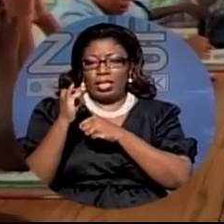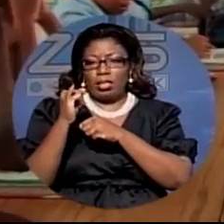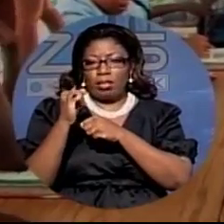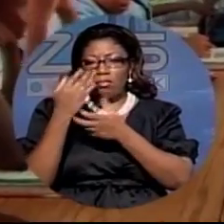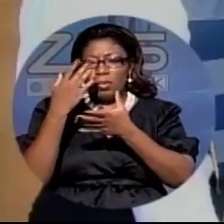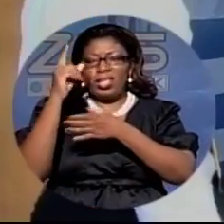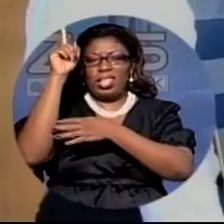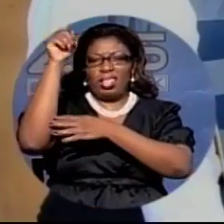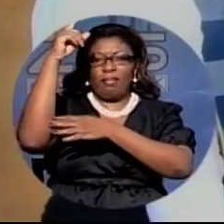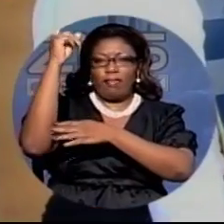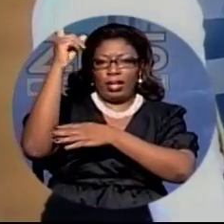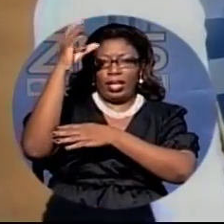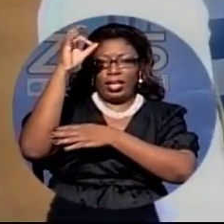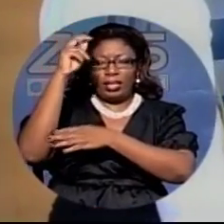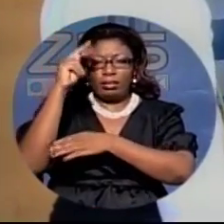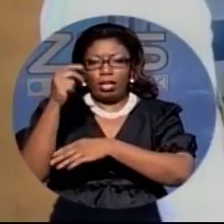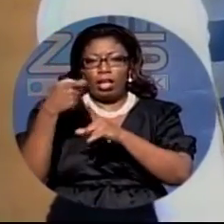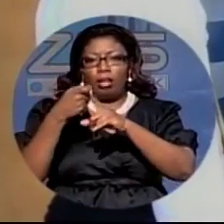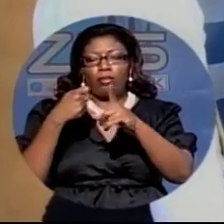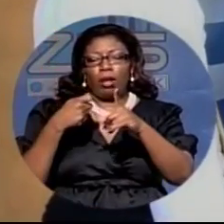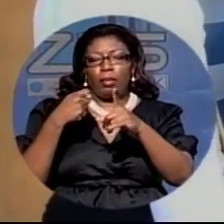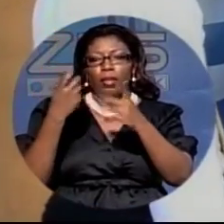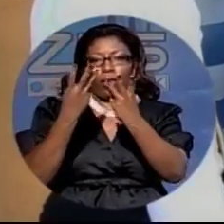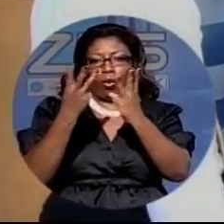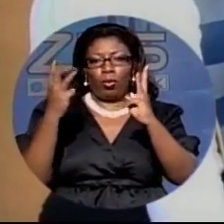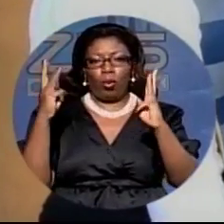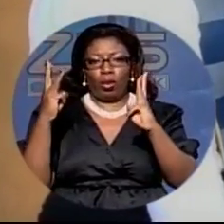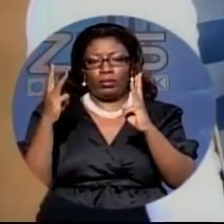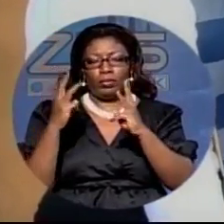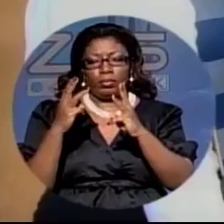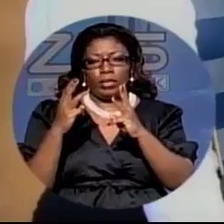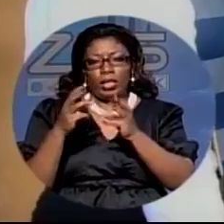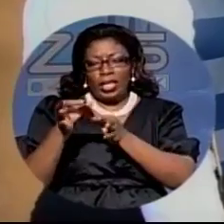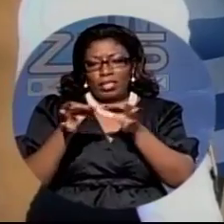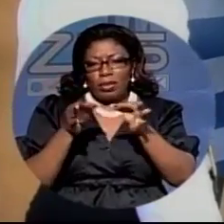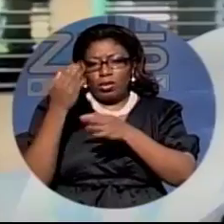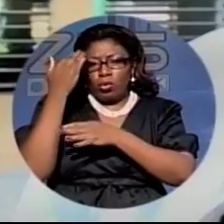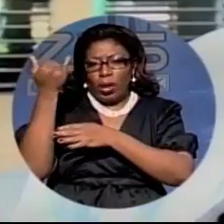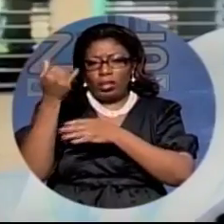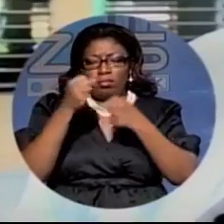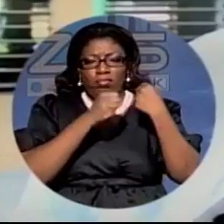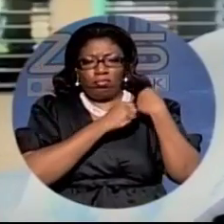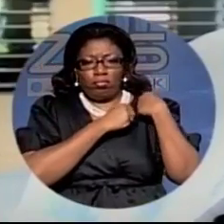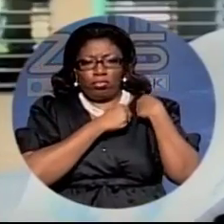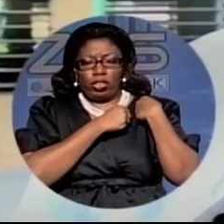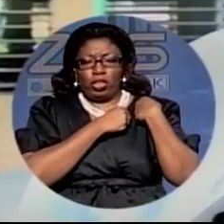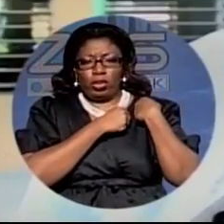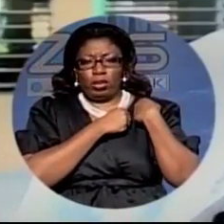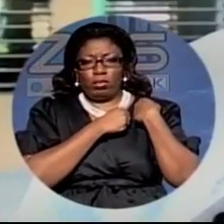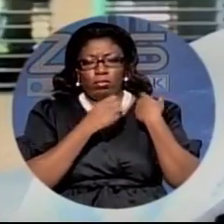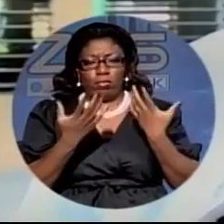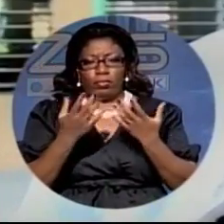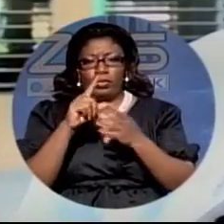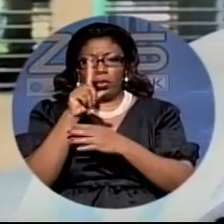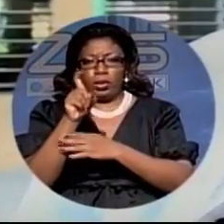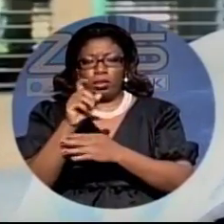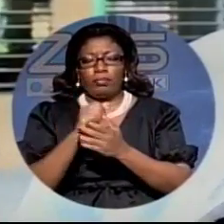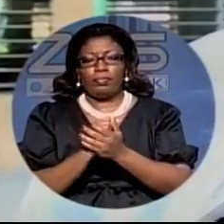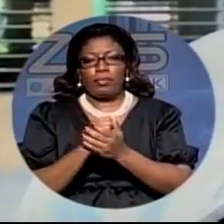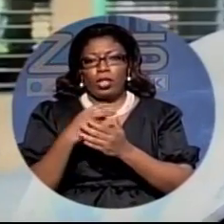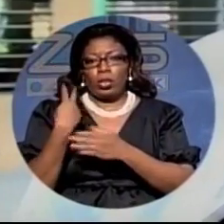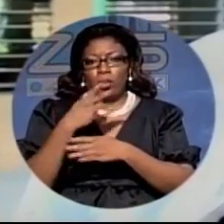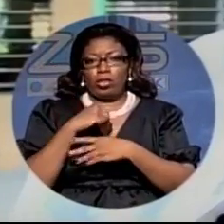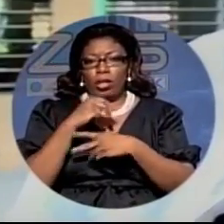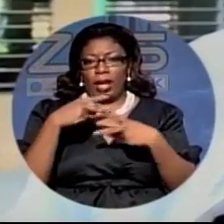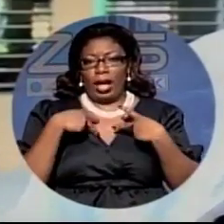from the wall louis also explained why there were no security officers at the school at that time we did not have security 24 hours